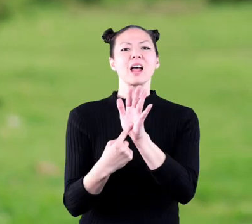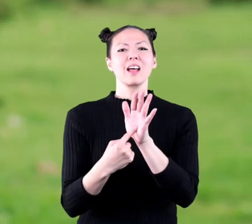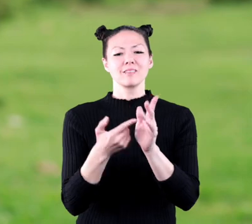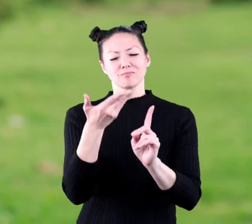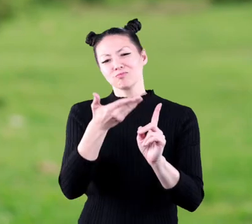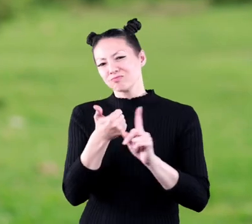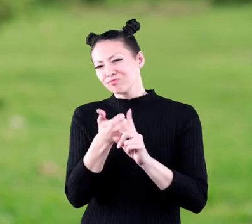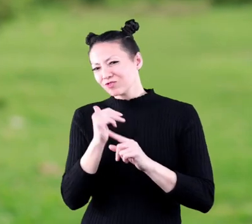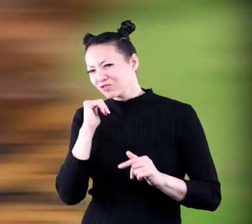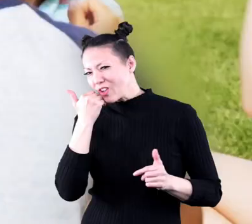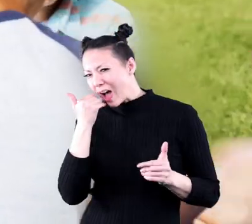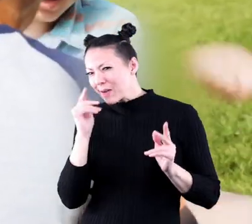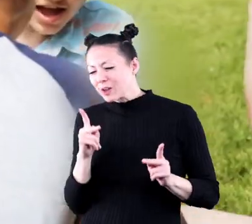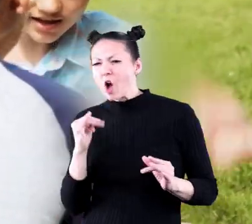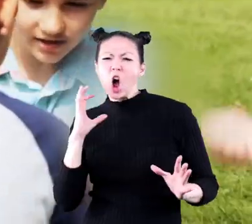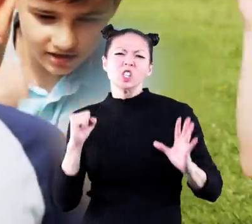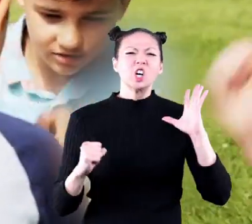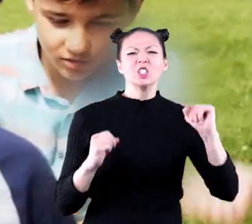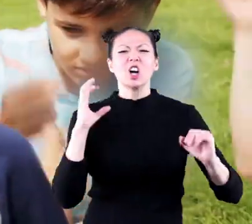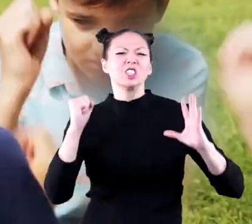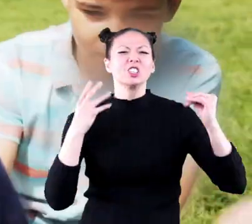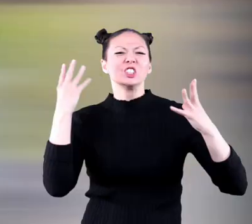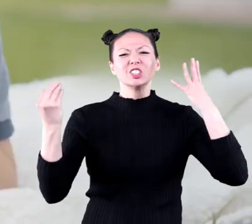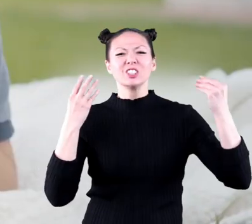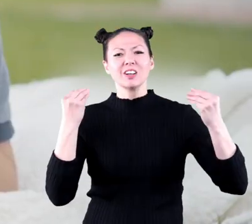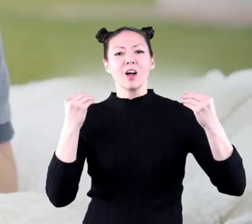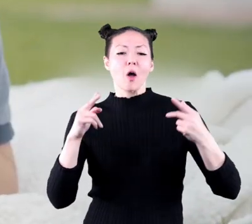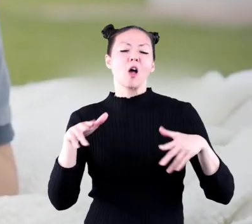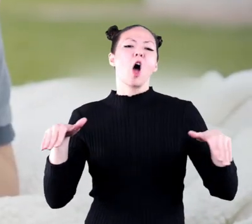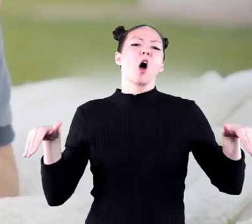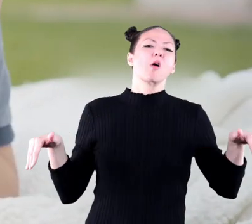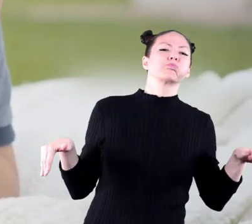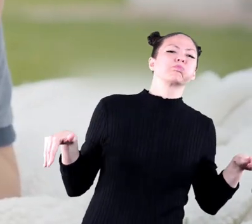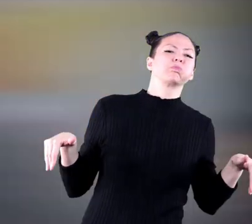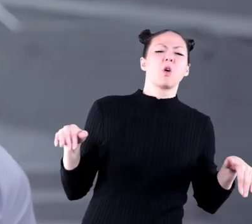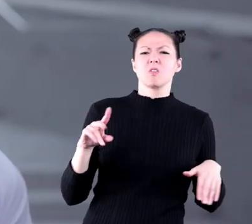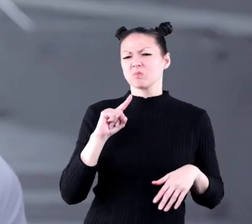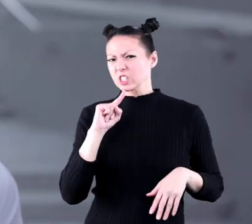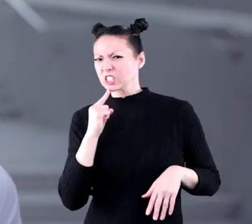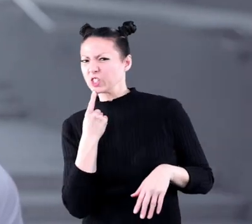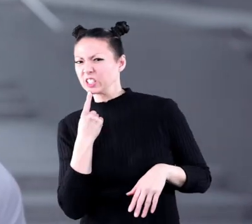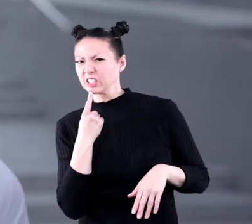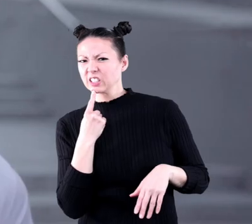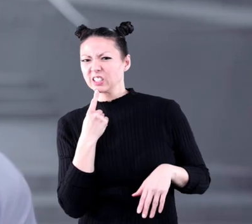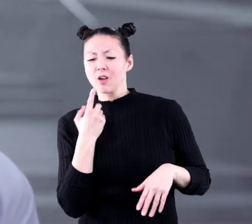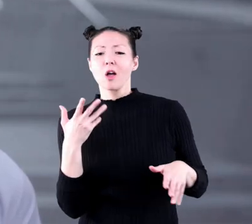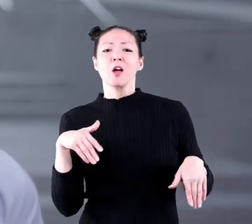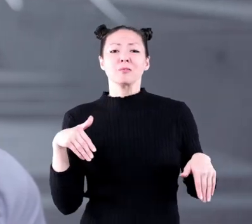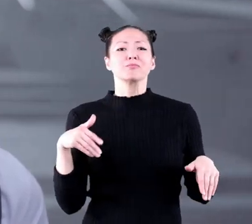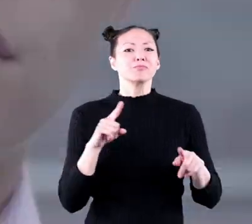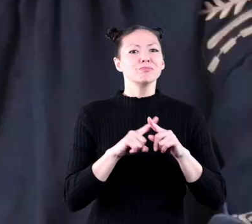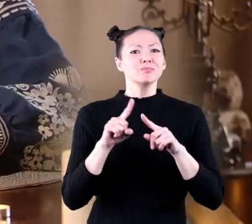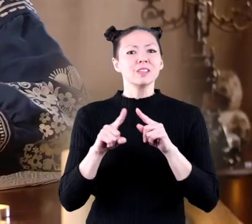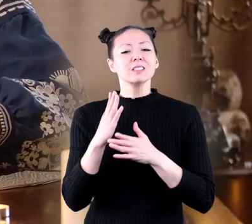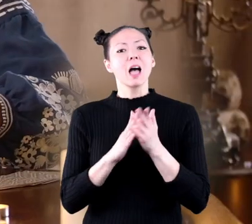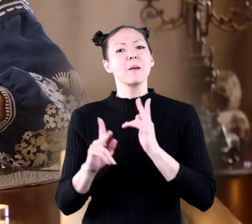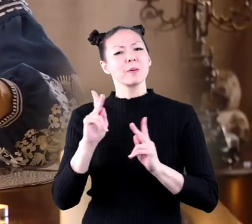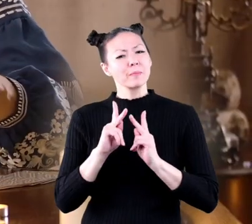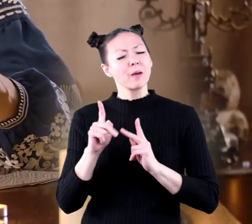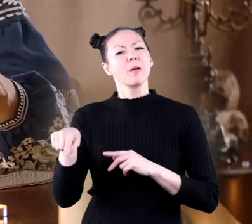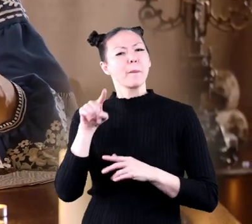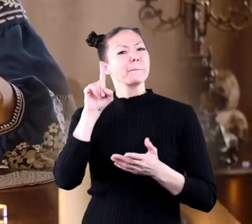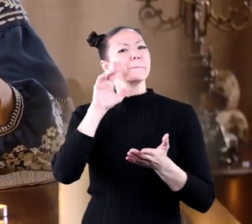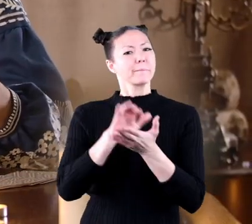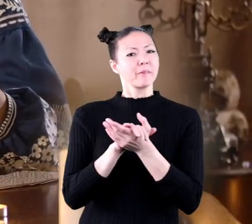are a shy person, or outgoing, or that you are laid back or more serious. Some people